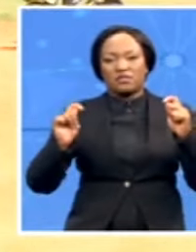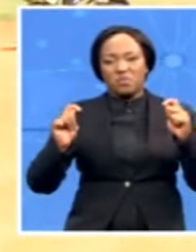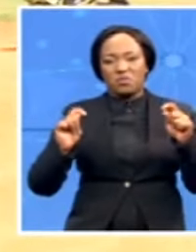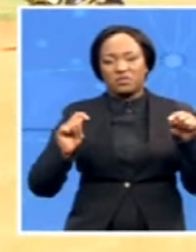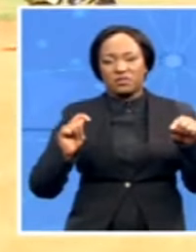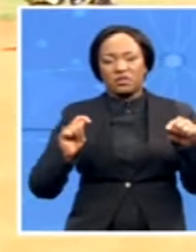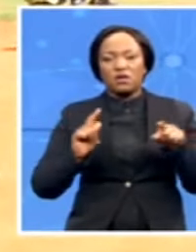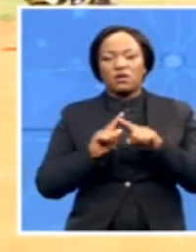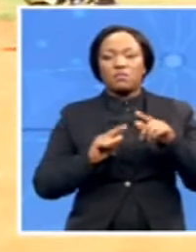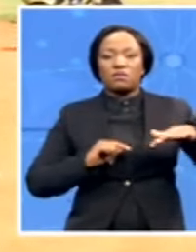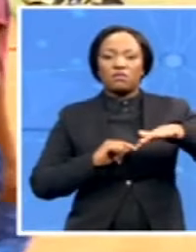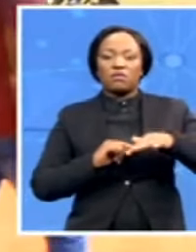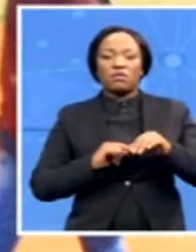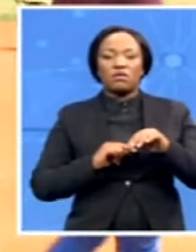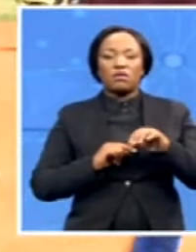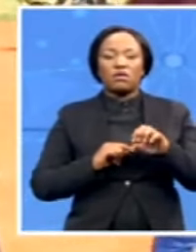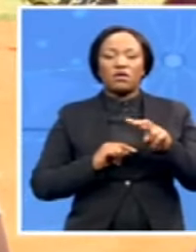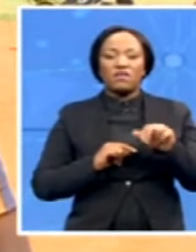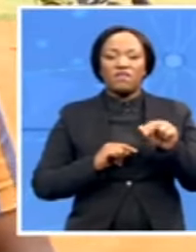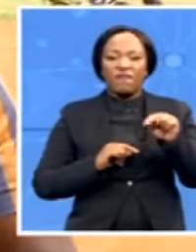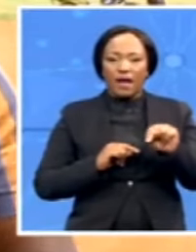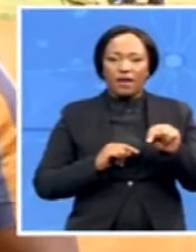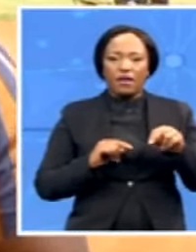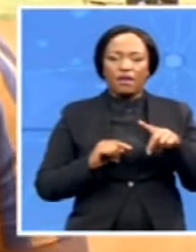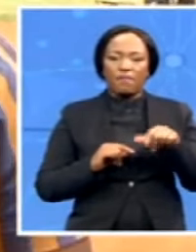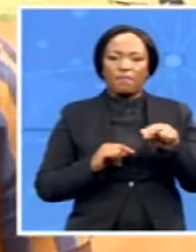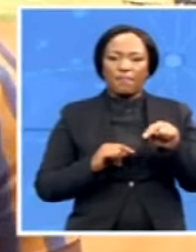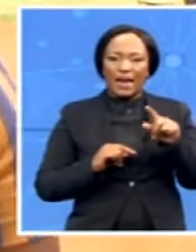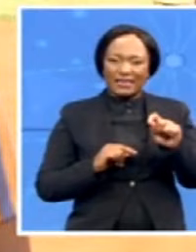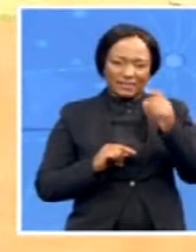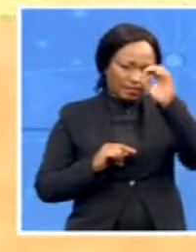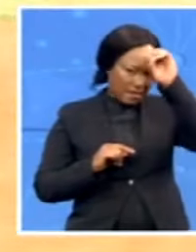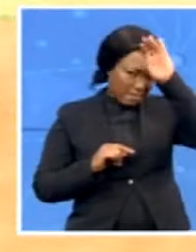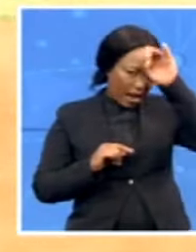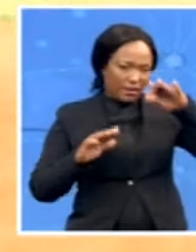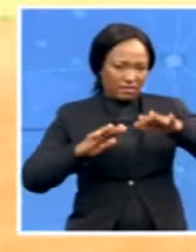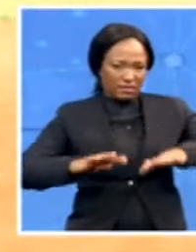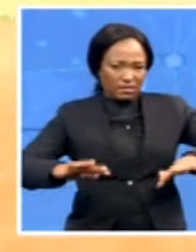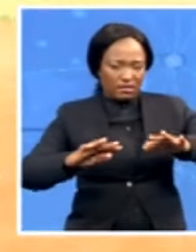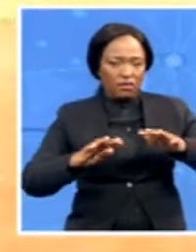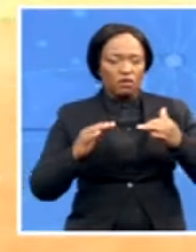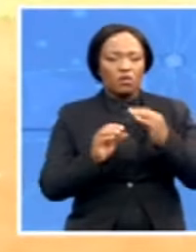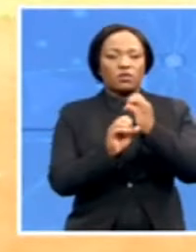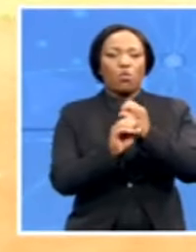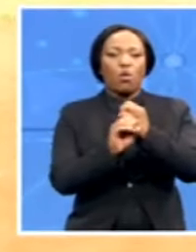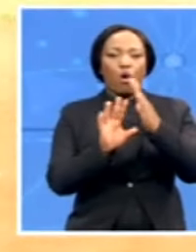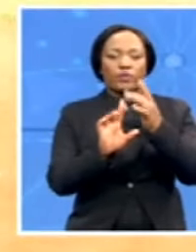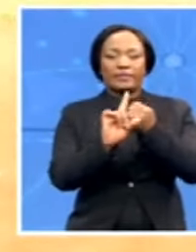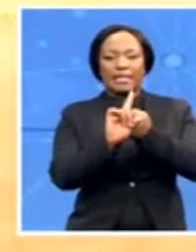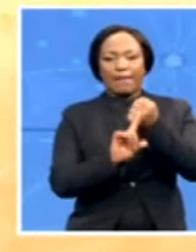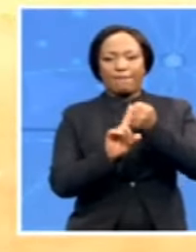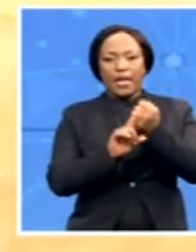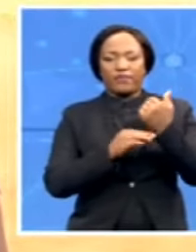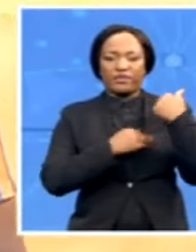also, of course, launching this campaign just to inform people about road safety